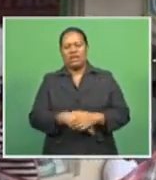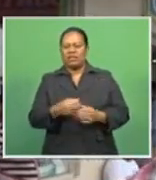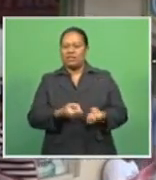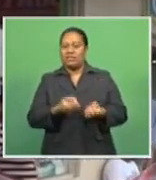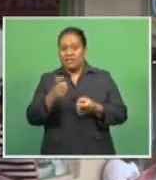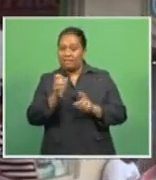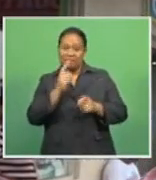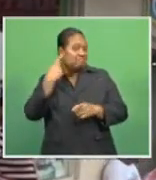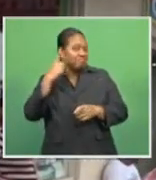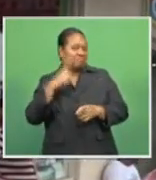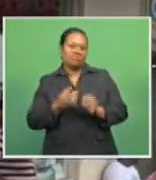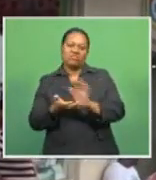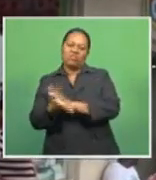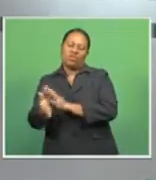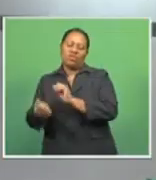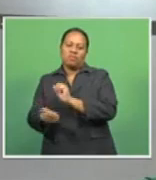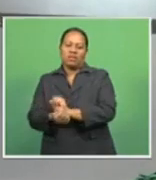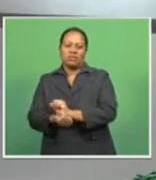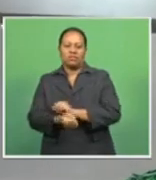the police to arrest them.